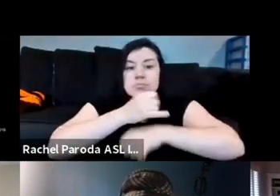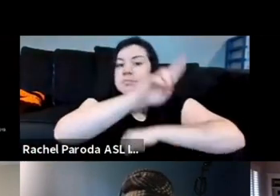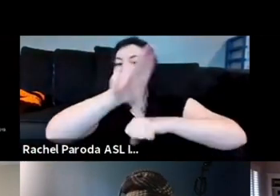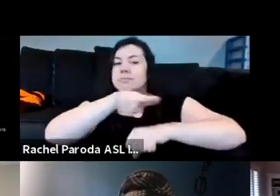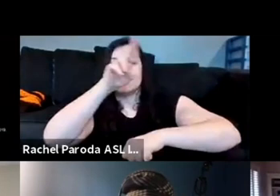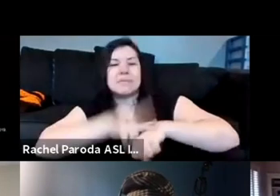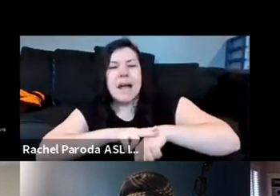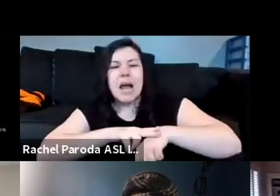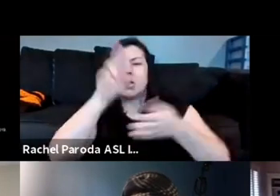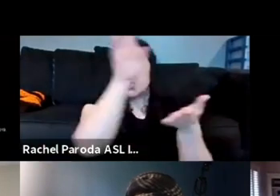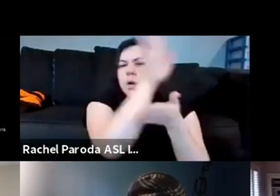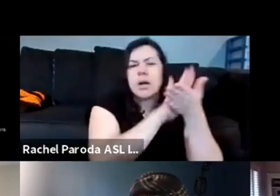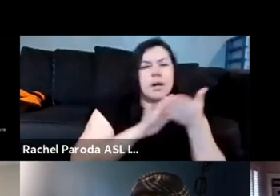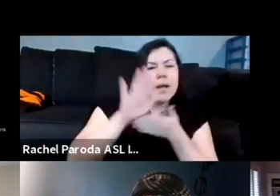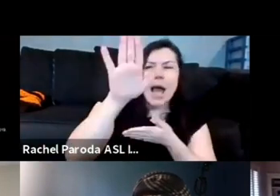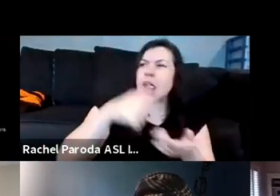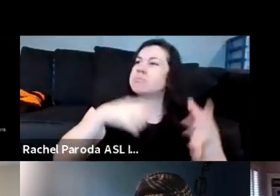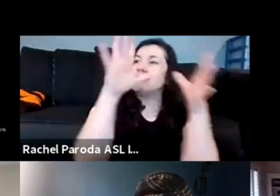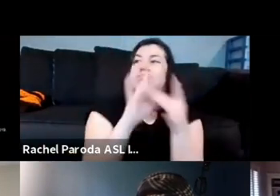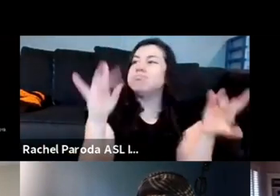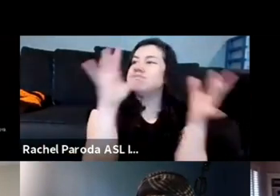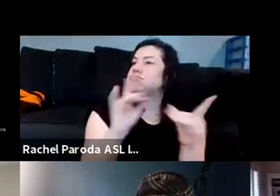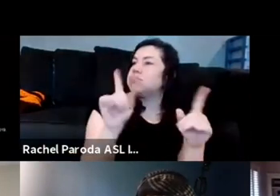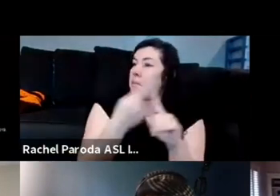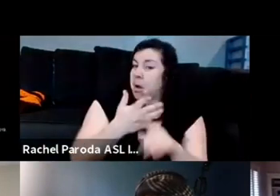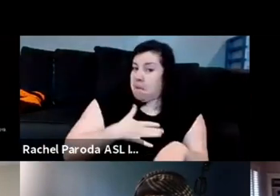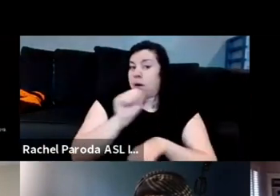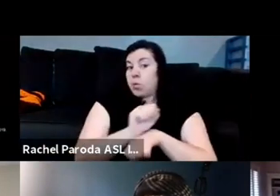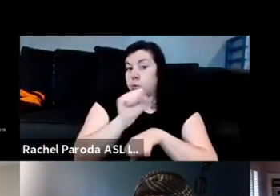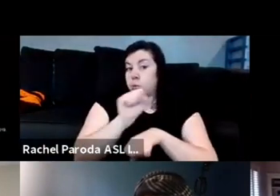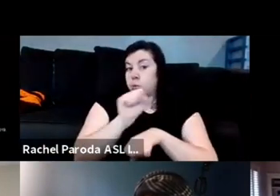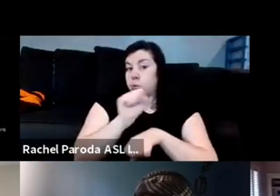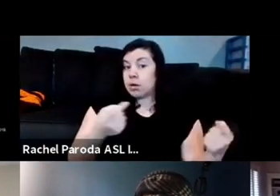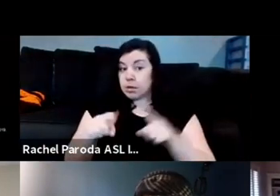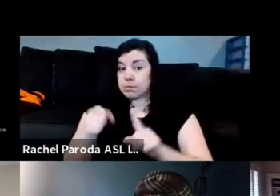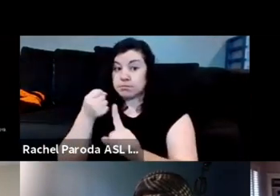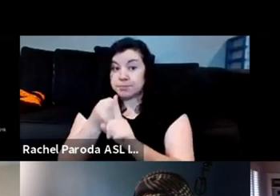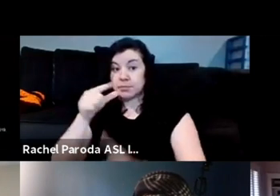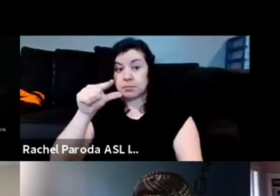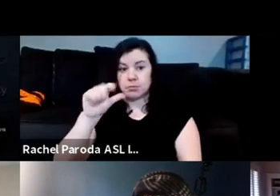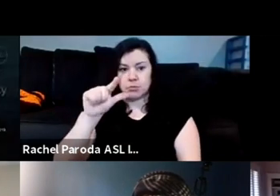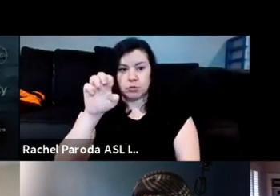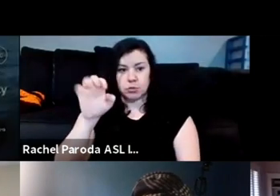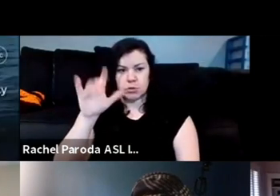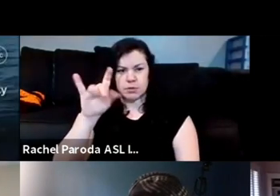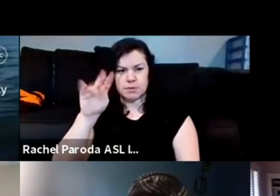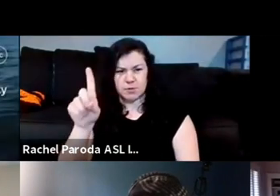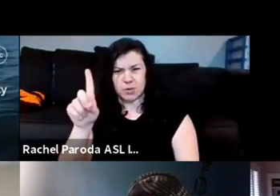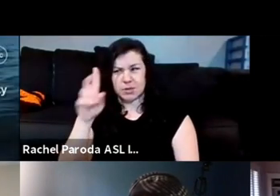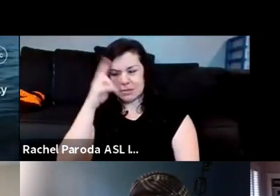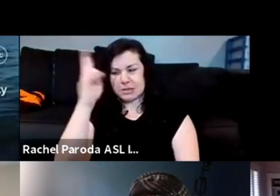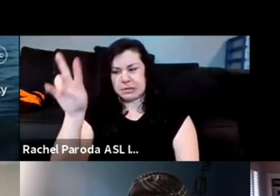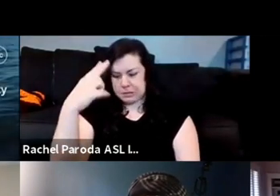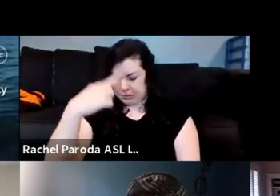universities talking about this work and when george floyd happened i start looking at myself i said what am i doing